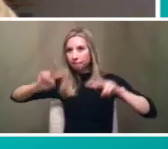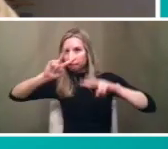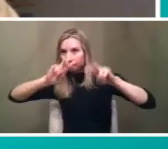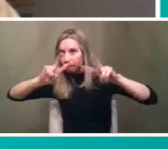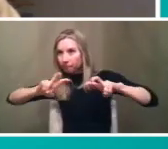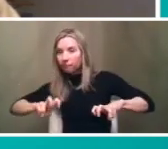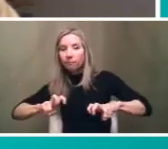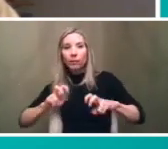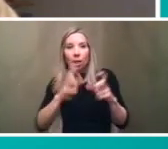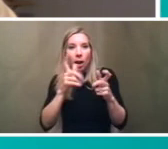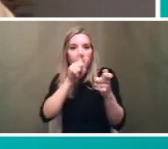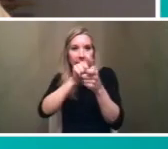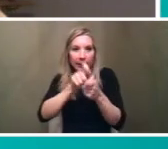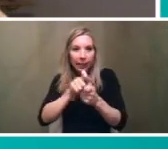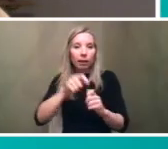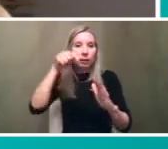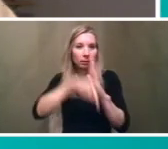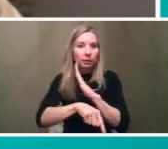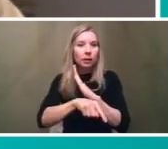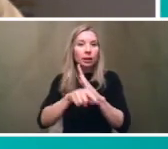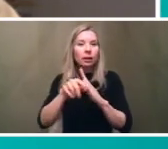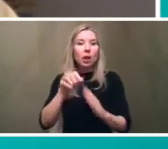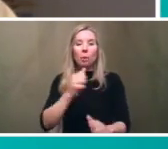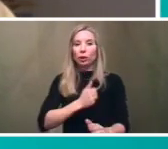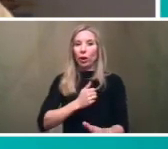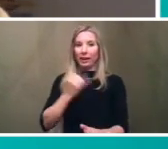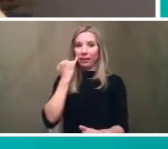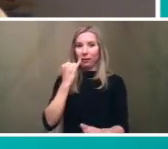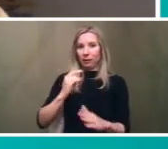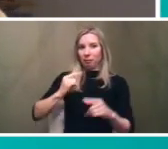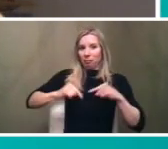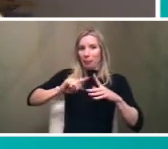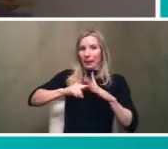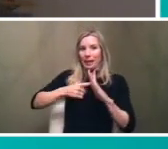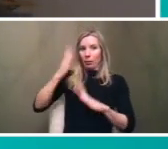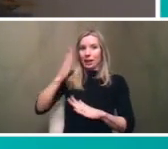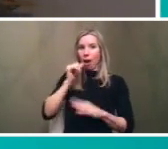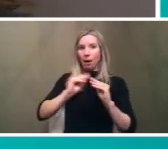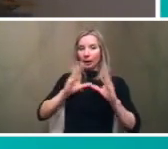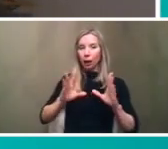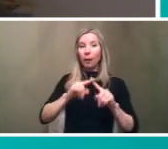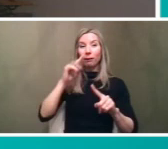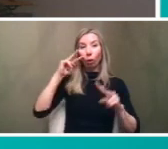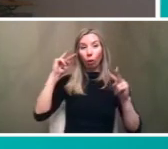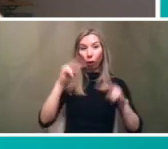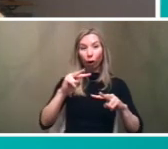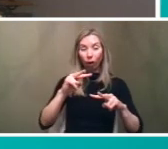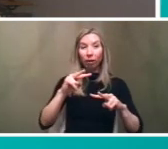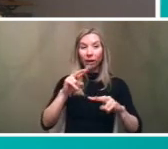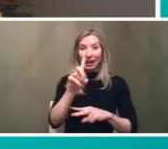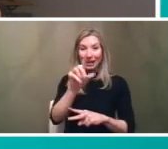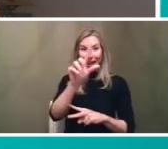we looked at as we look at population density so i'm sorry if that wasn't clear in my presentation but when you look at our state of the system you will see a deep